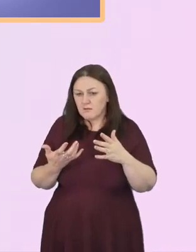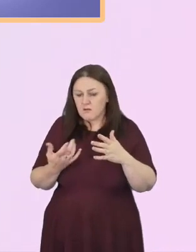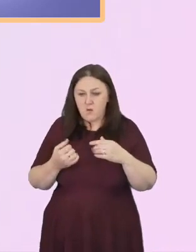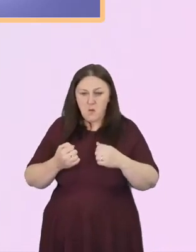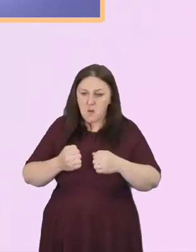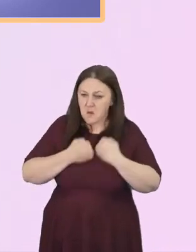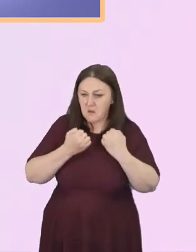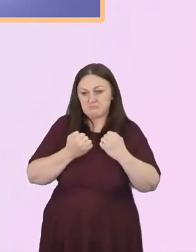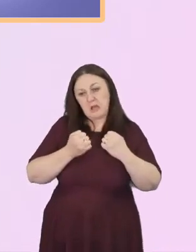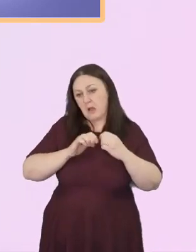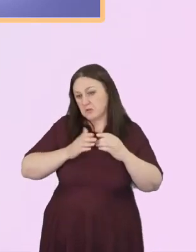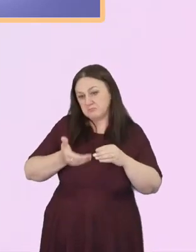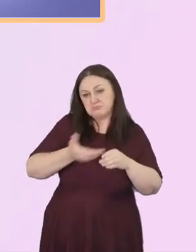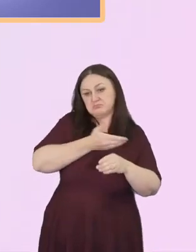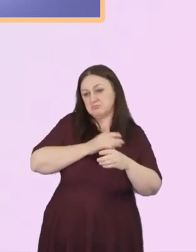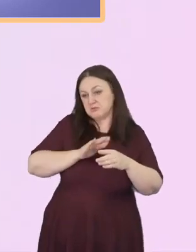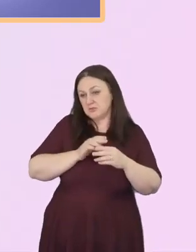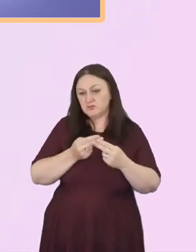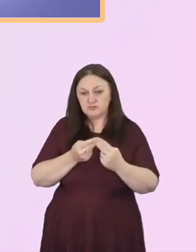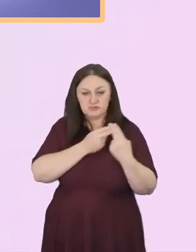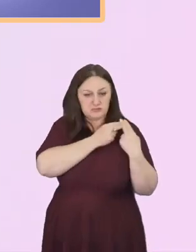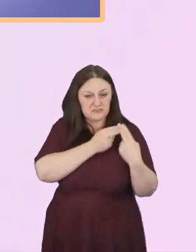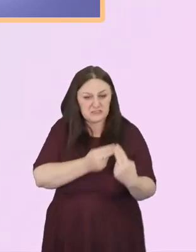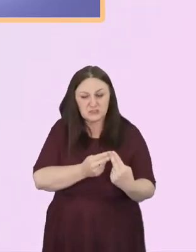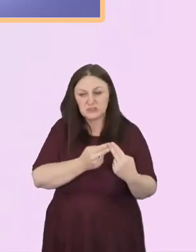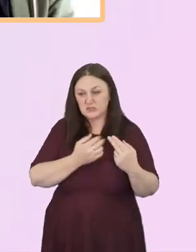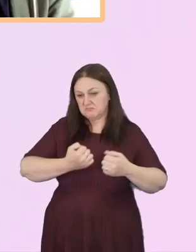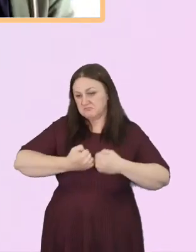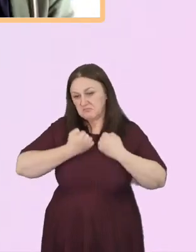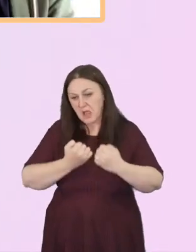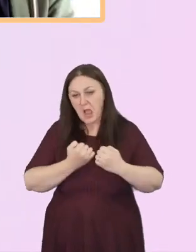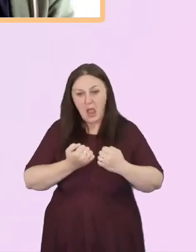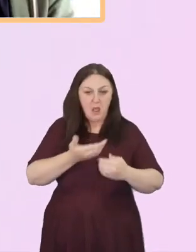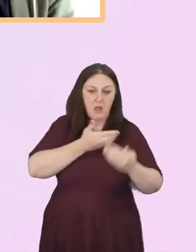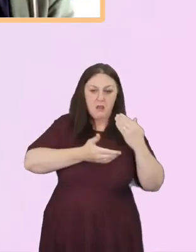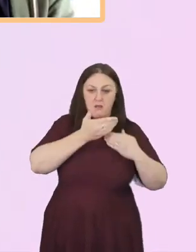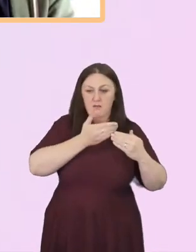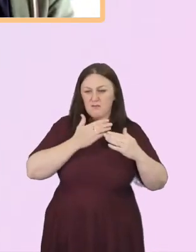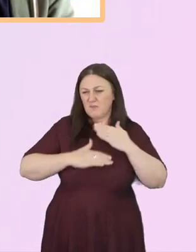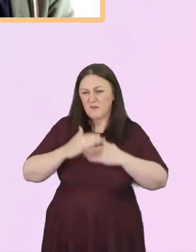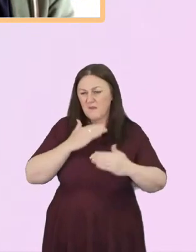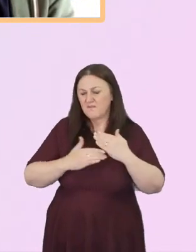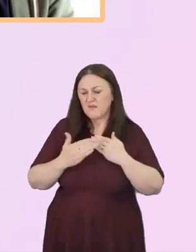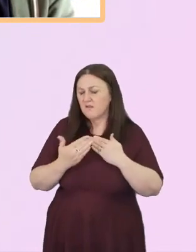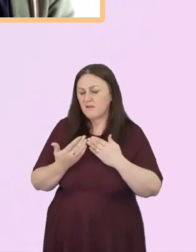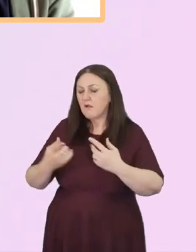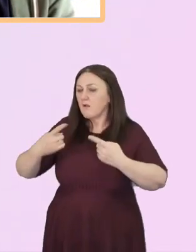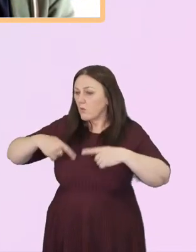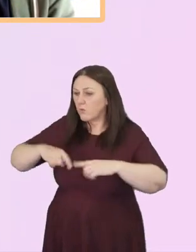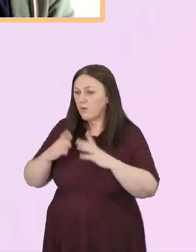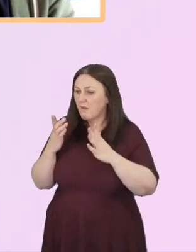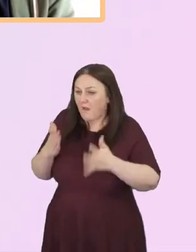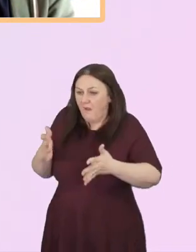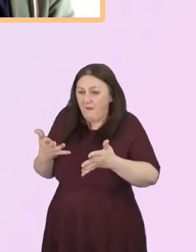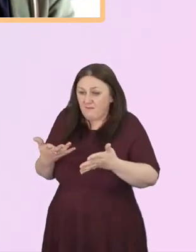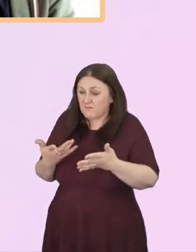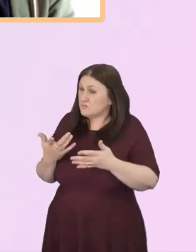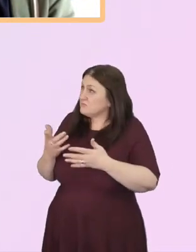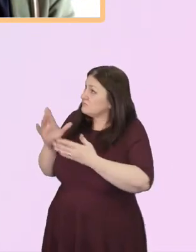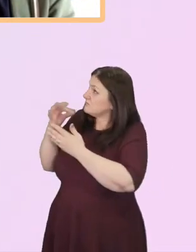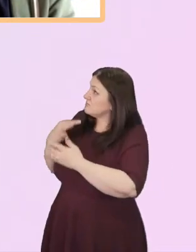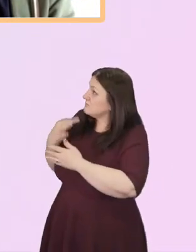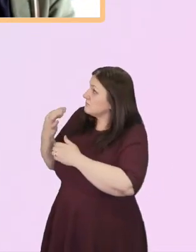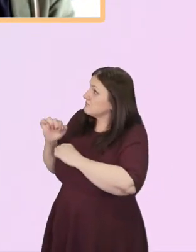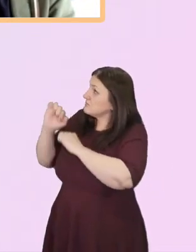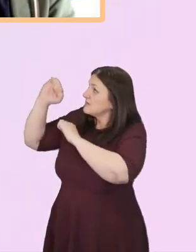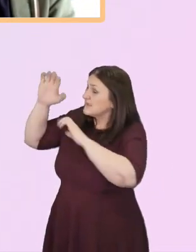or behaviours. And it's about being the people of God, the body of Christ, in a really full